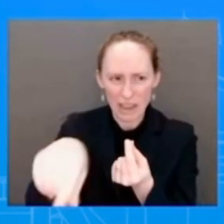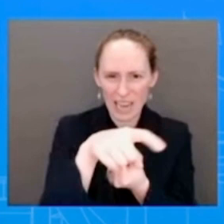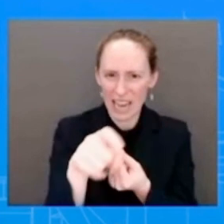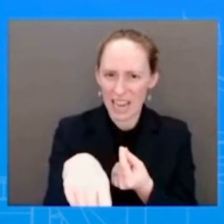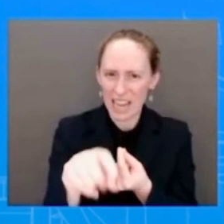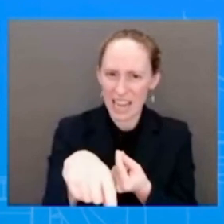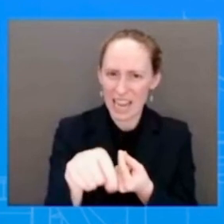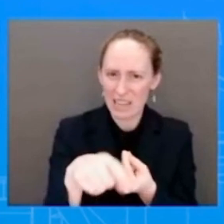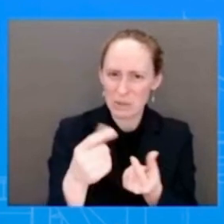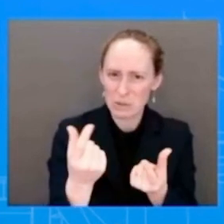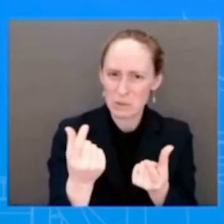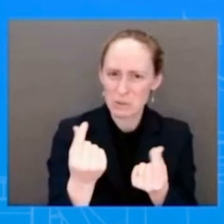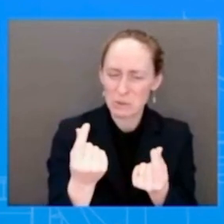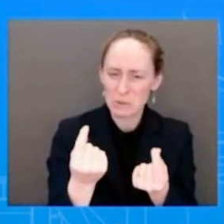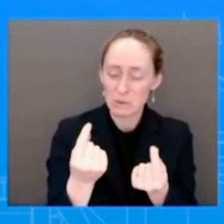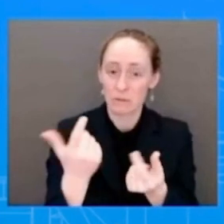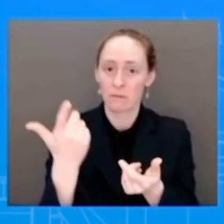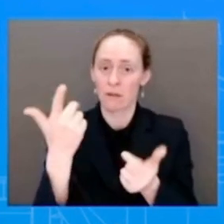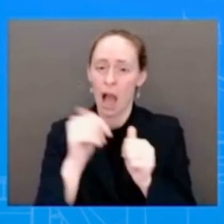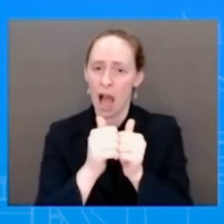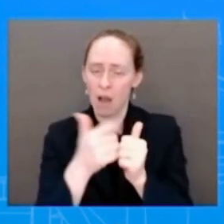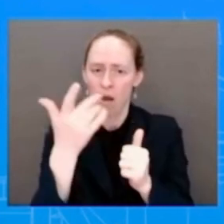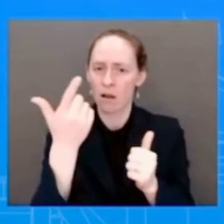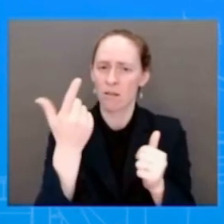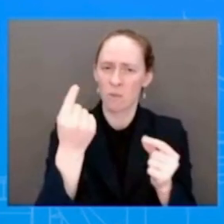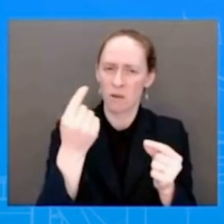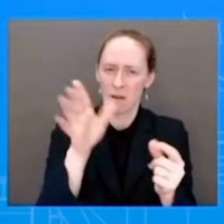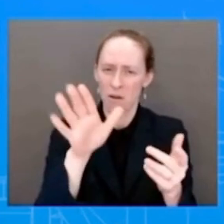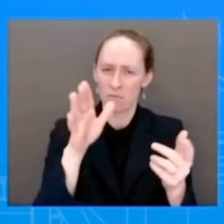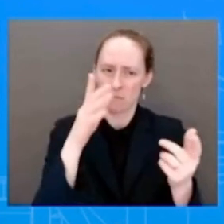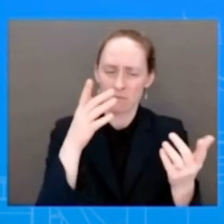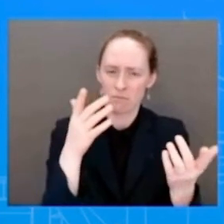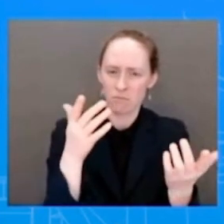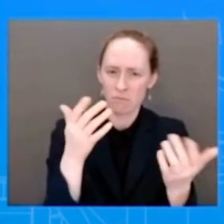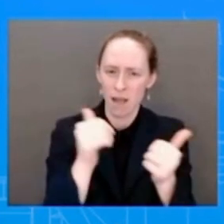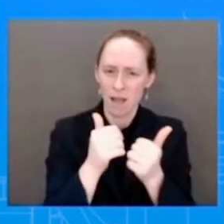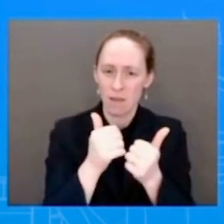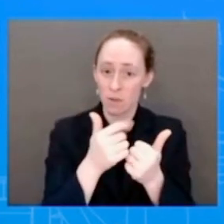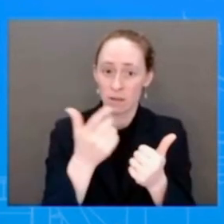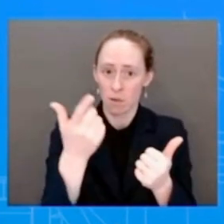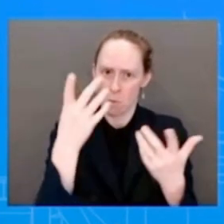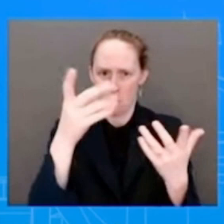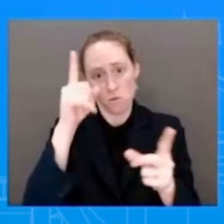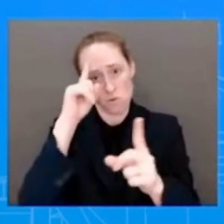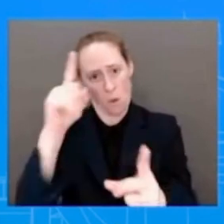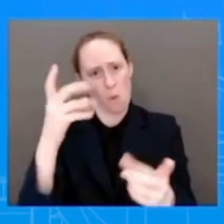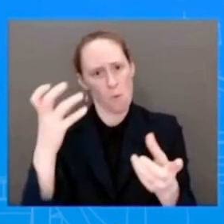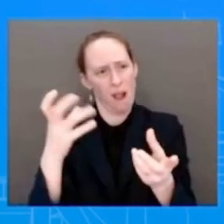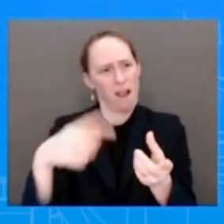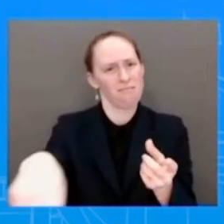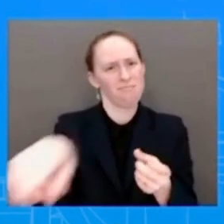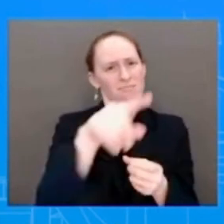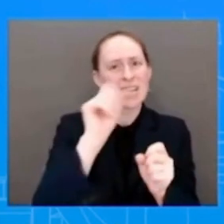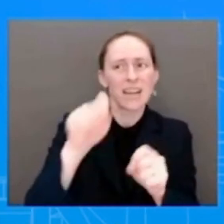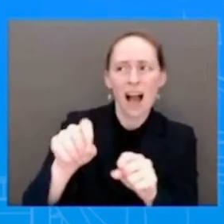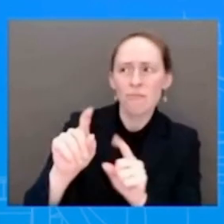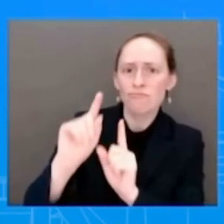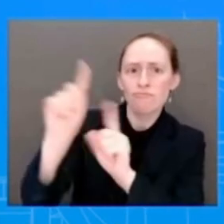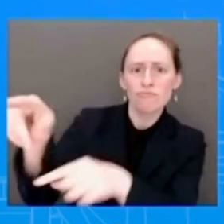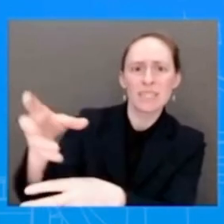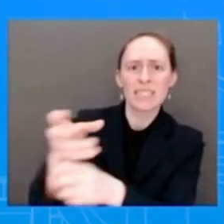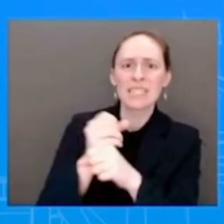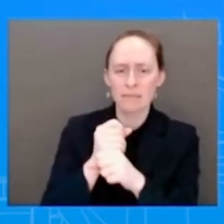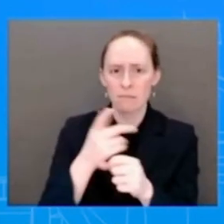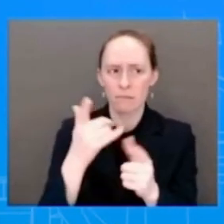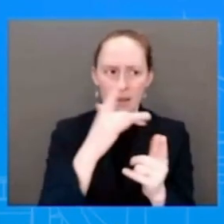drugs. And will you more clearly argue that the FDA's regulations on the abortion pill preempt state law? Thanks, Courtney.